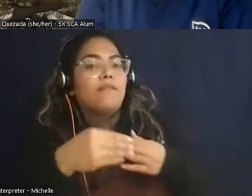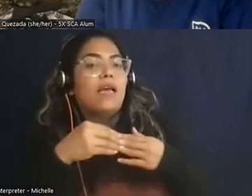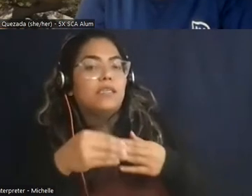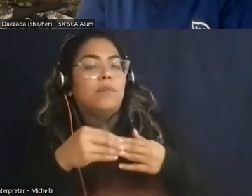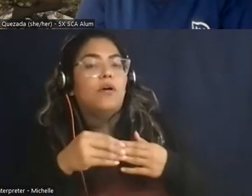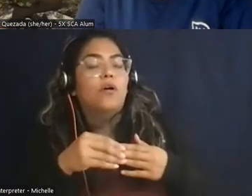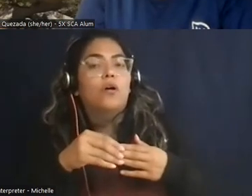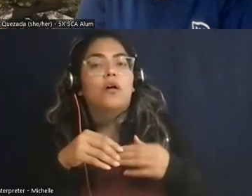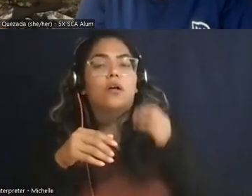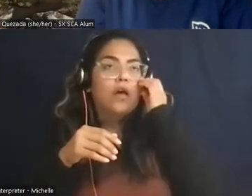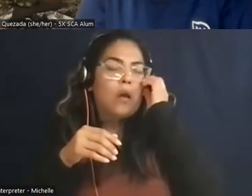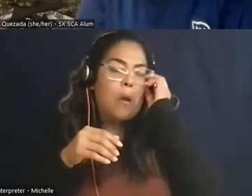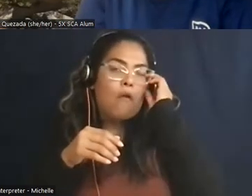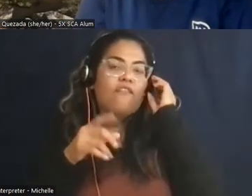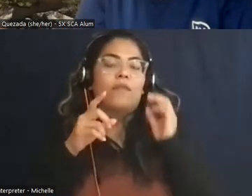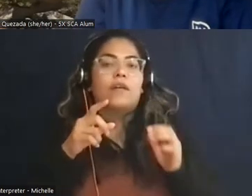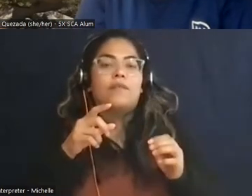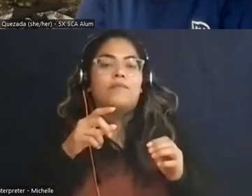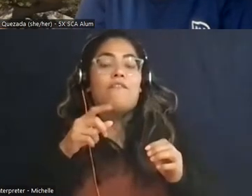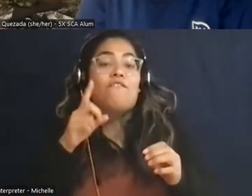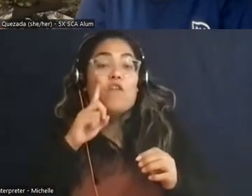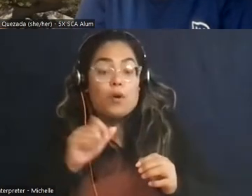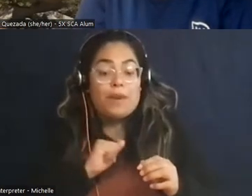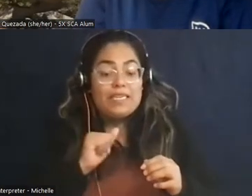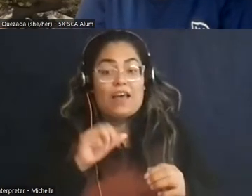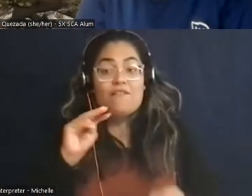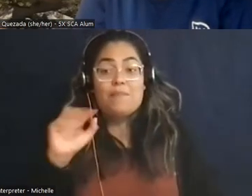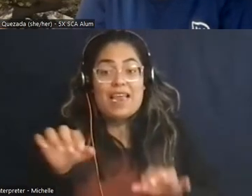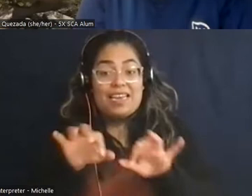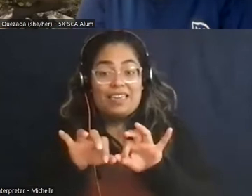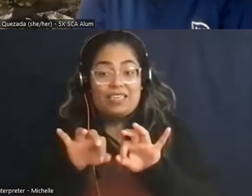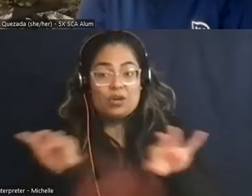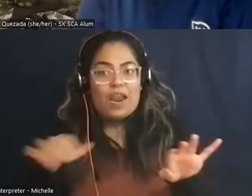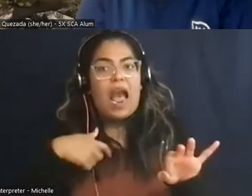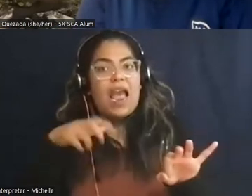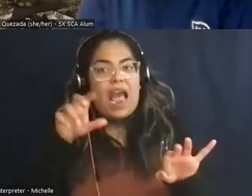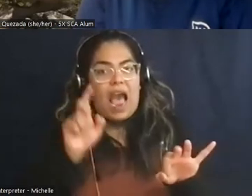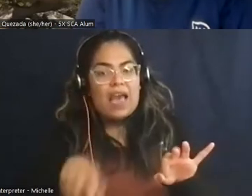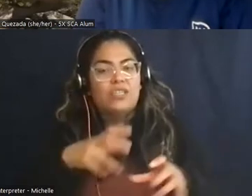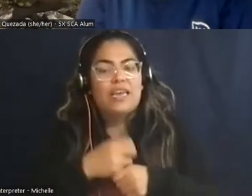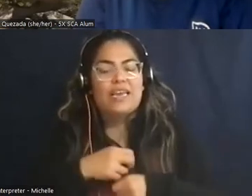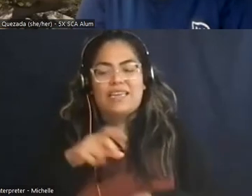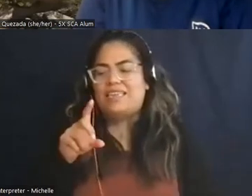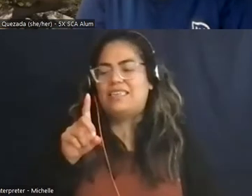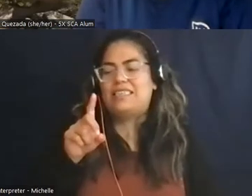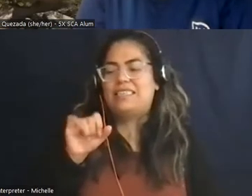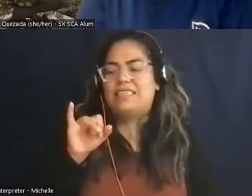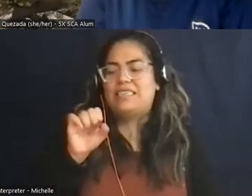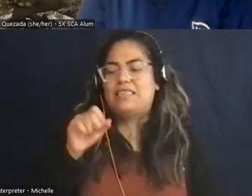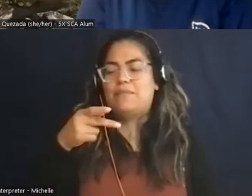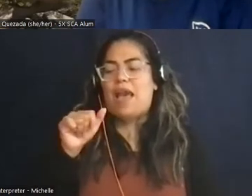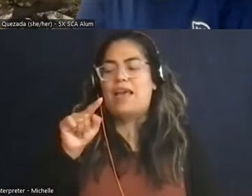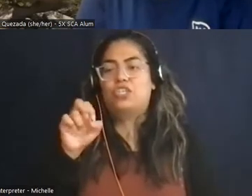a permanent job even with a master's degree i had to take a dispatcher fee collector job and uh but what i did when i was